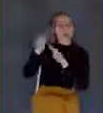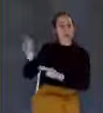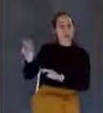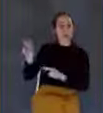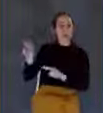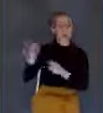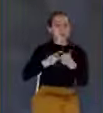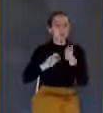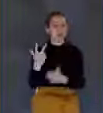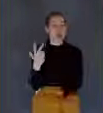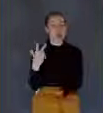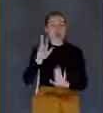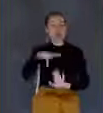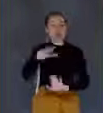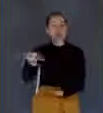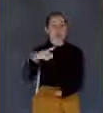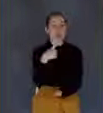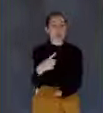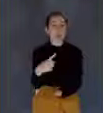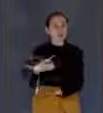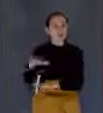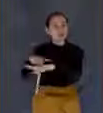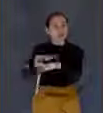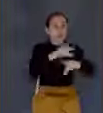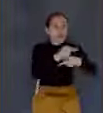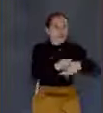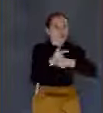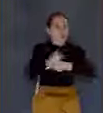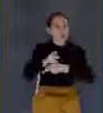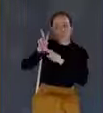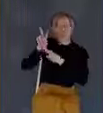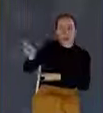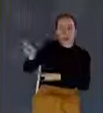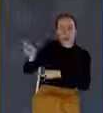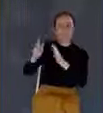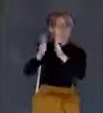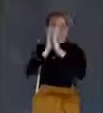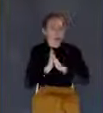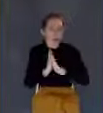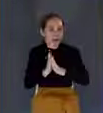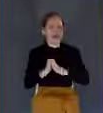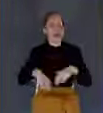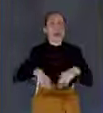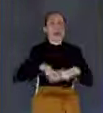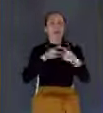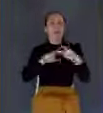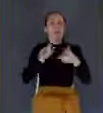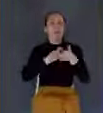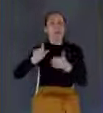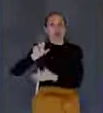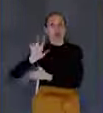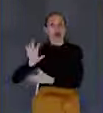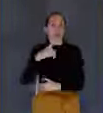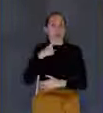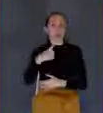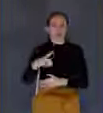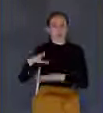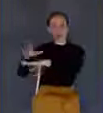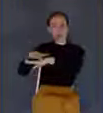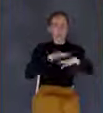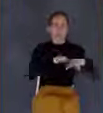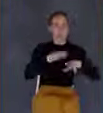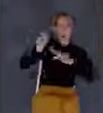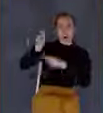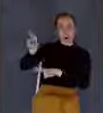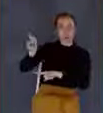heed, watch, and pray. And then in verse 35, notice where it says, Watch ye therefore.